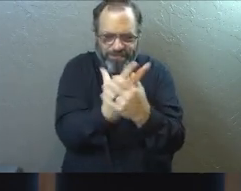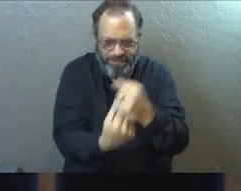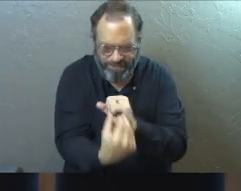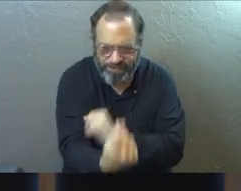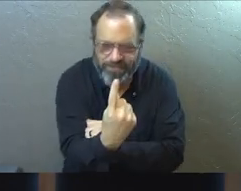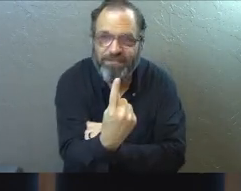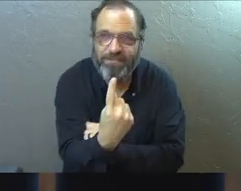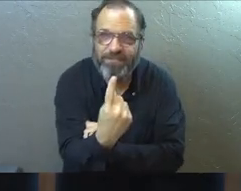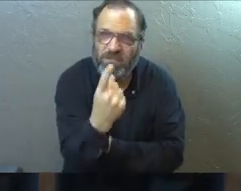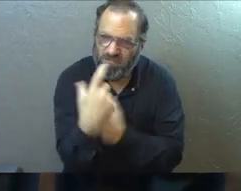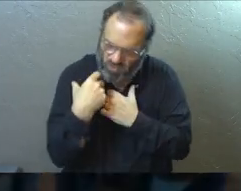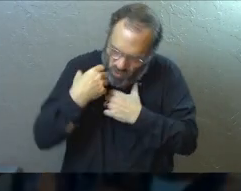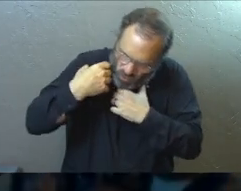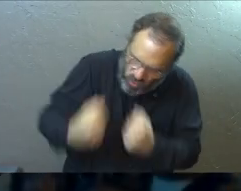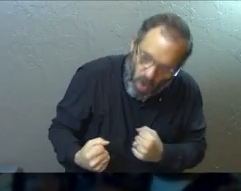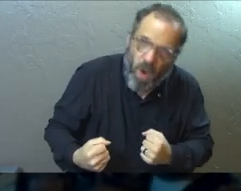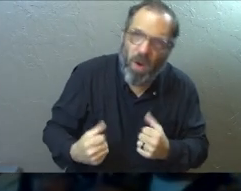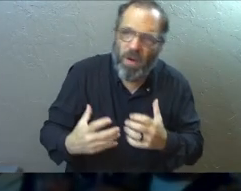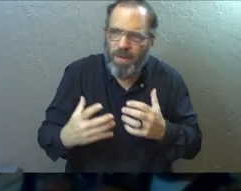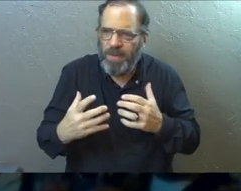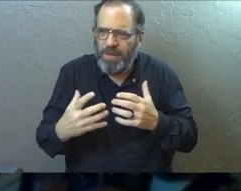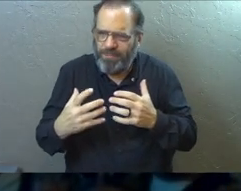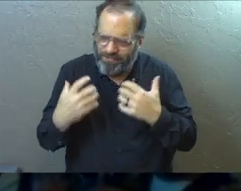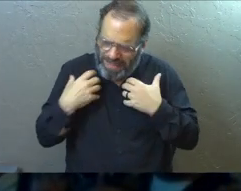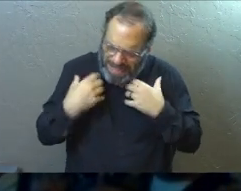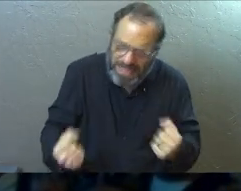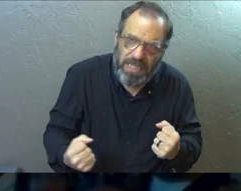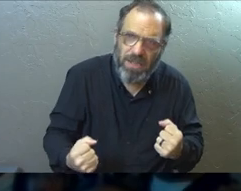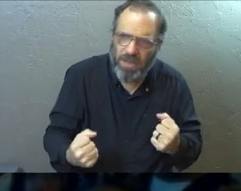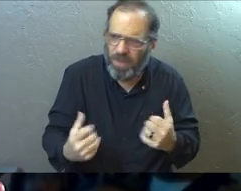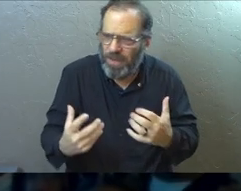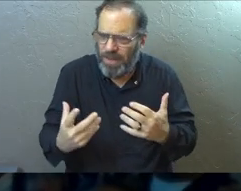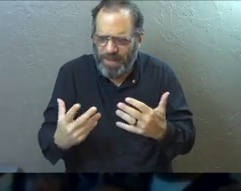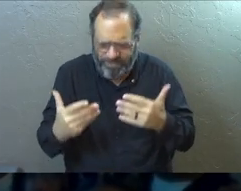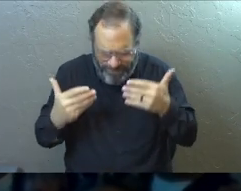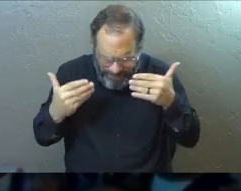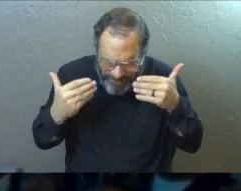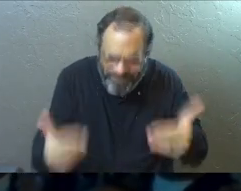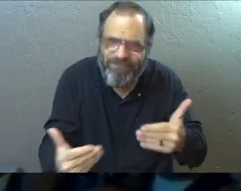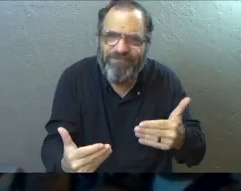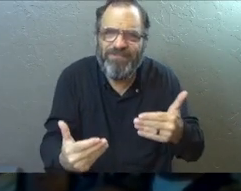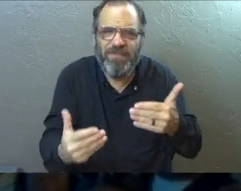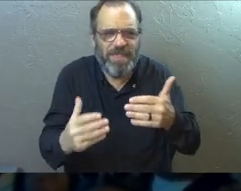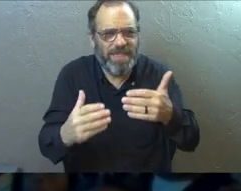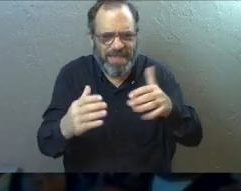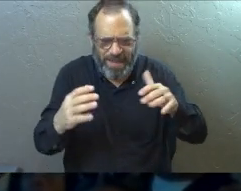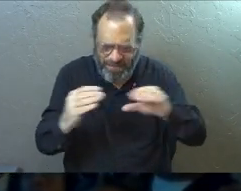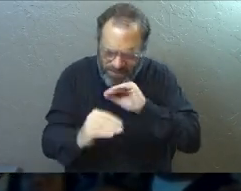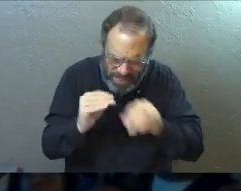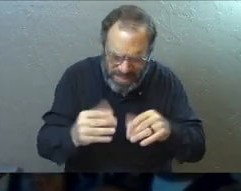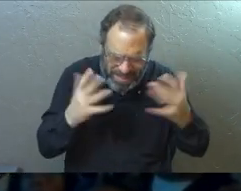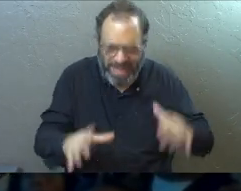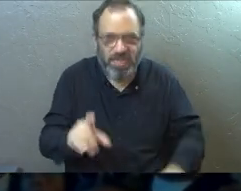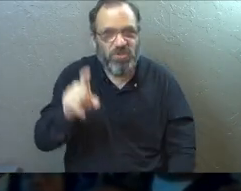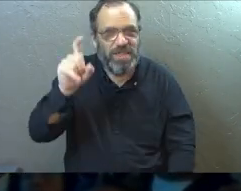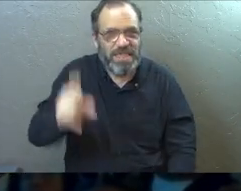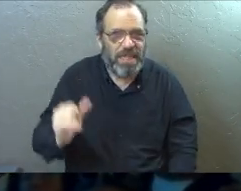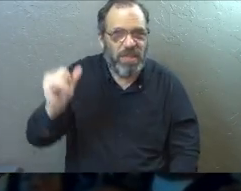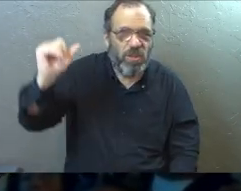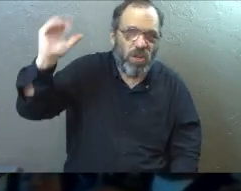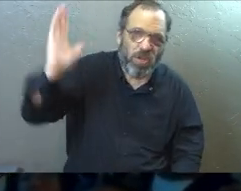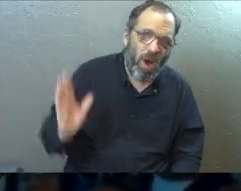to be really strong, if you want to actually be able to heal, if you want to actually be able to move forward, if you want to actually be able to fix things, you